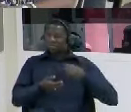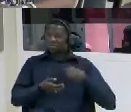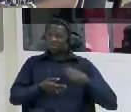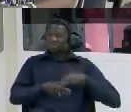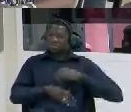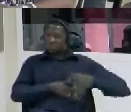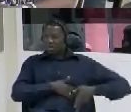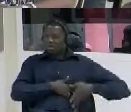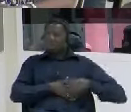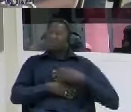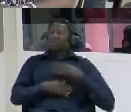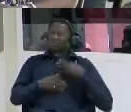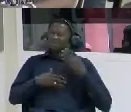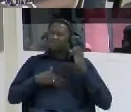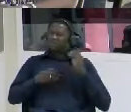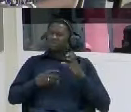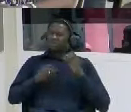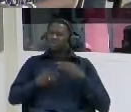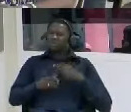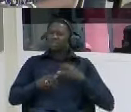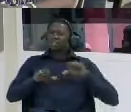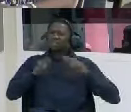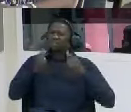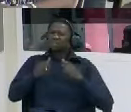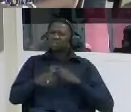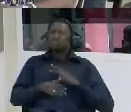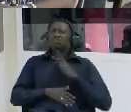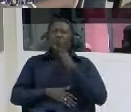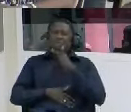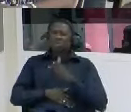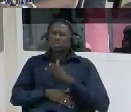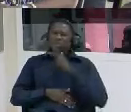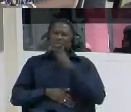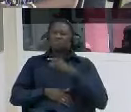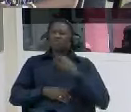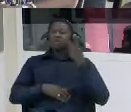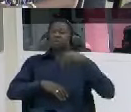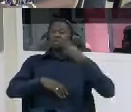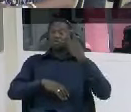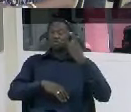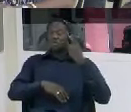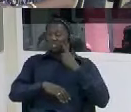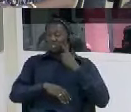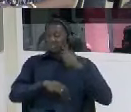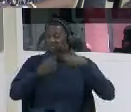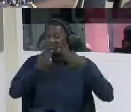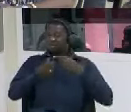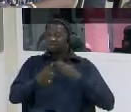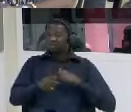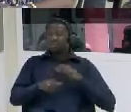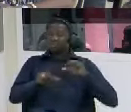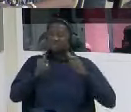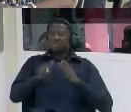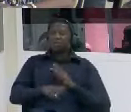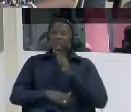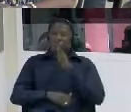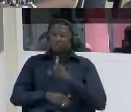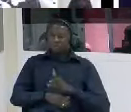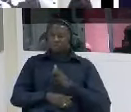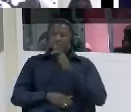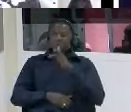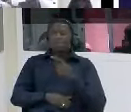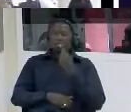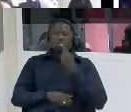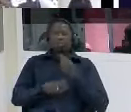after i get sick and started vomiting blood yes so i realized that he have done something internally in my body